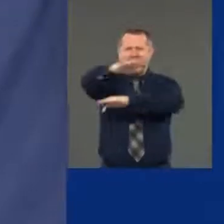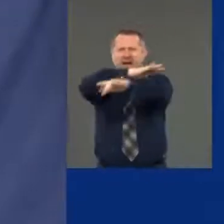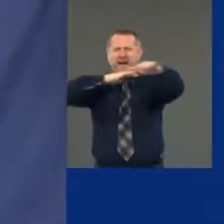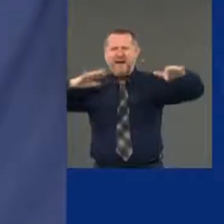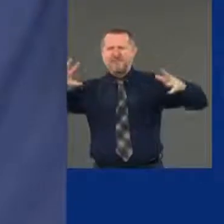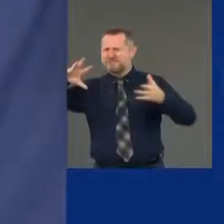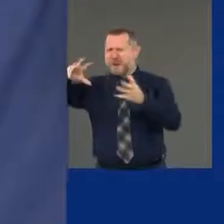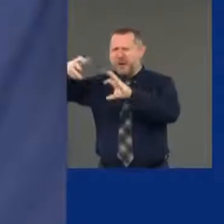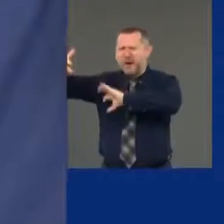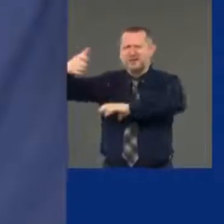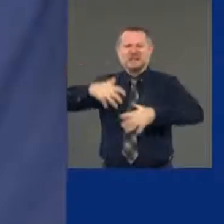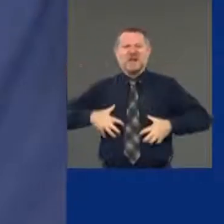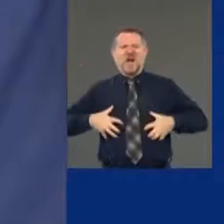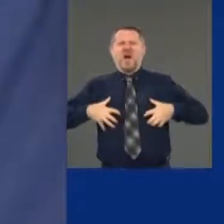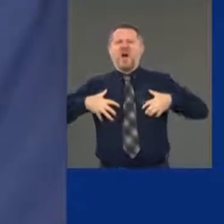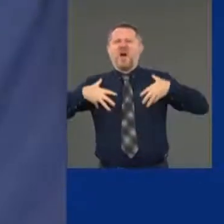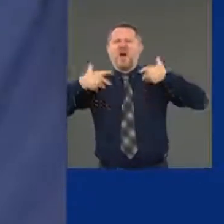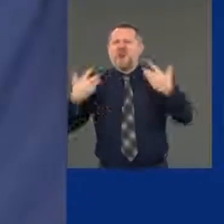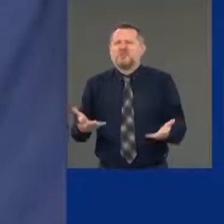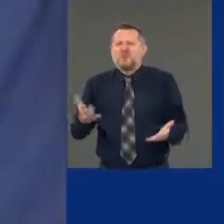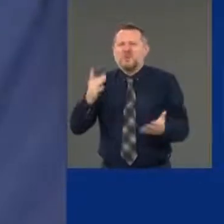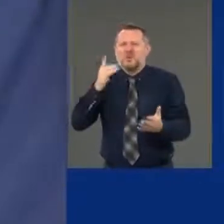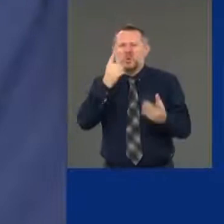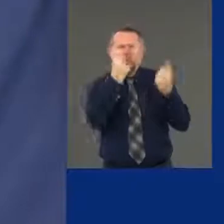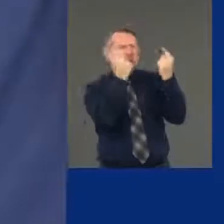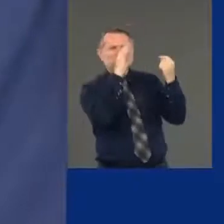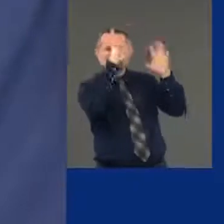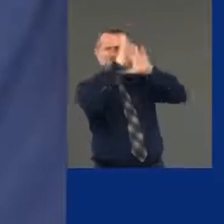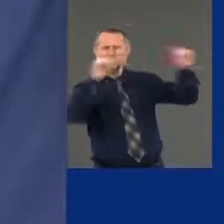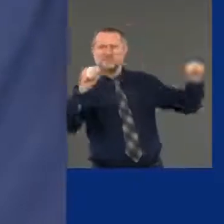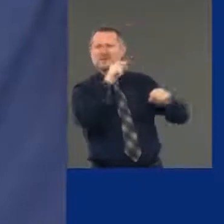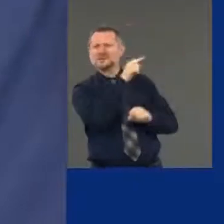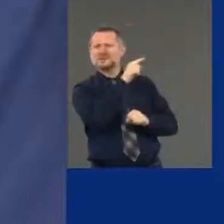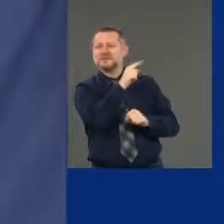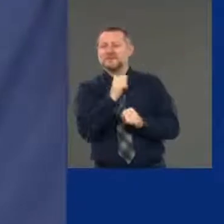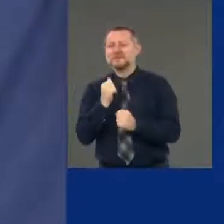what does he do? Pours gasoline on the fire.